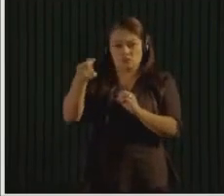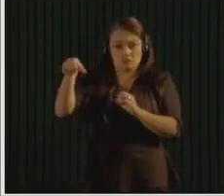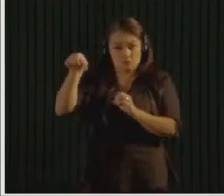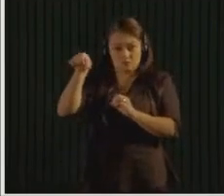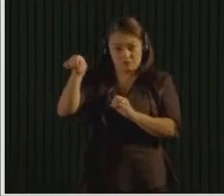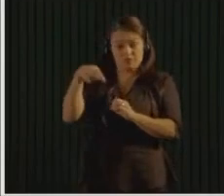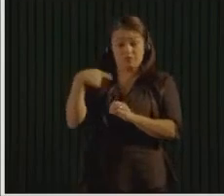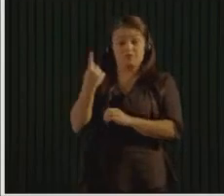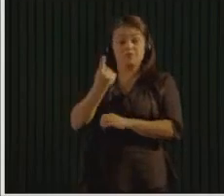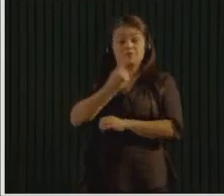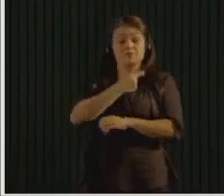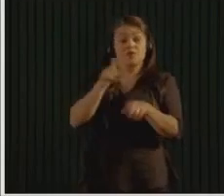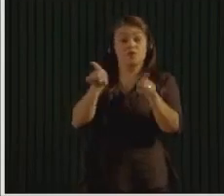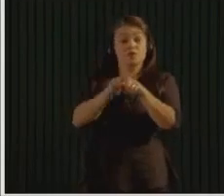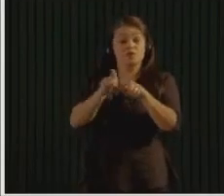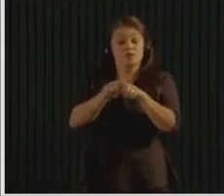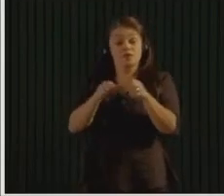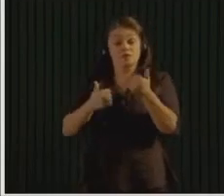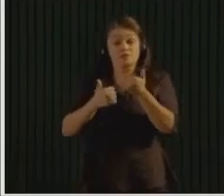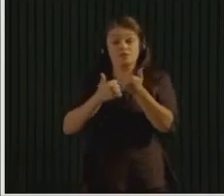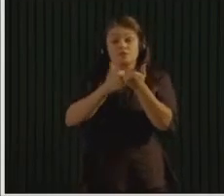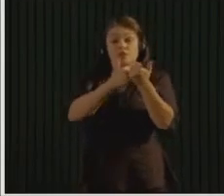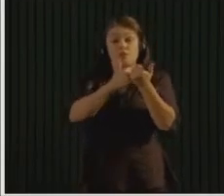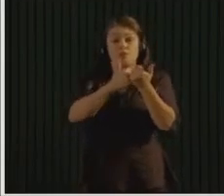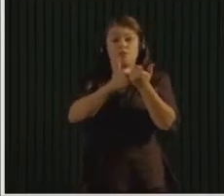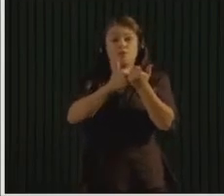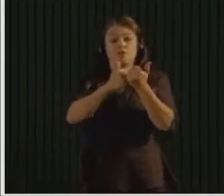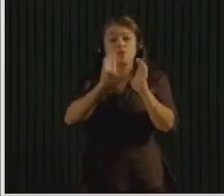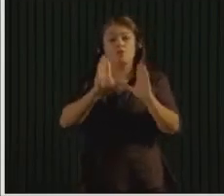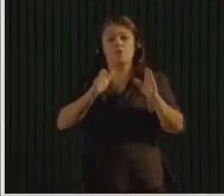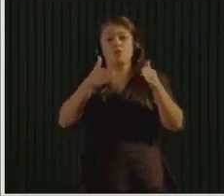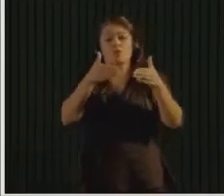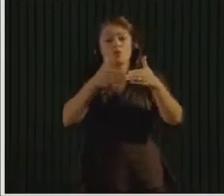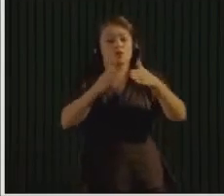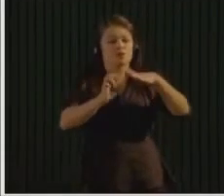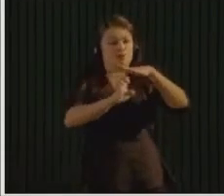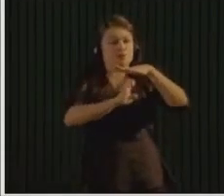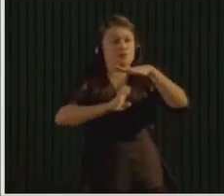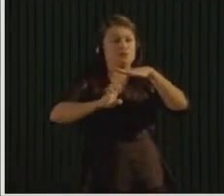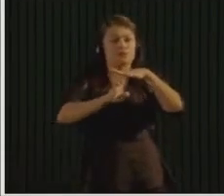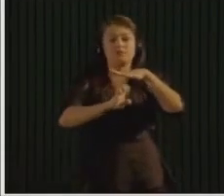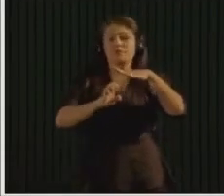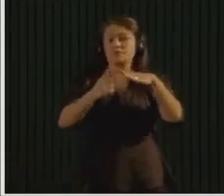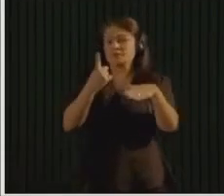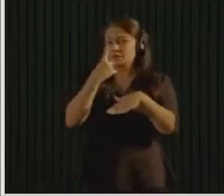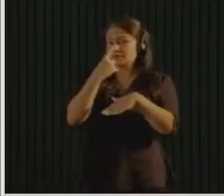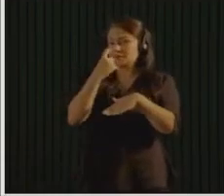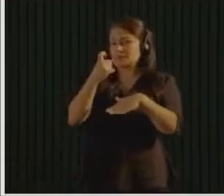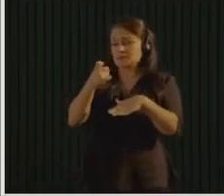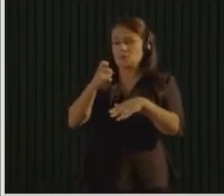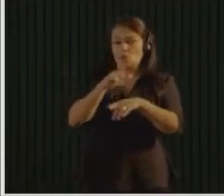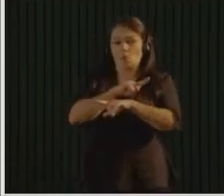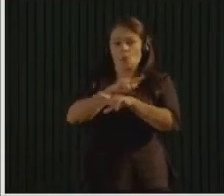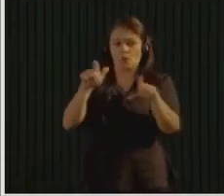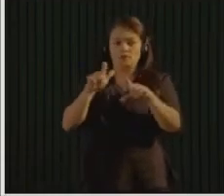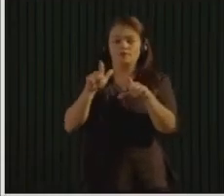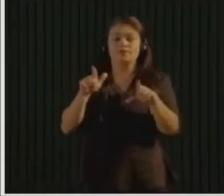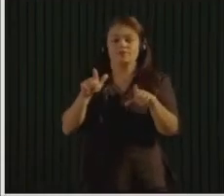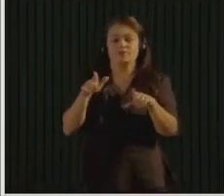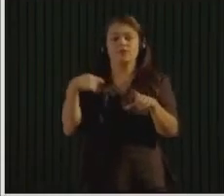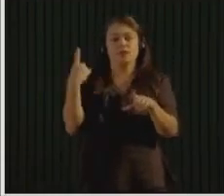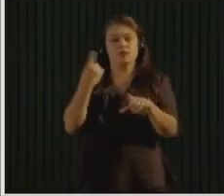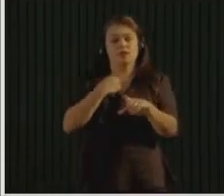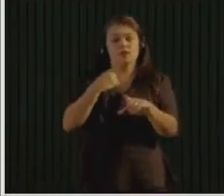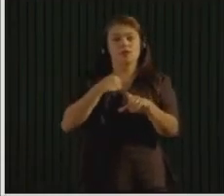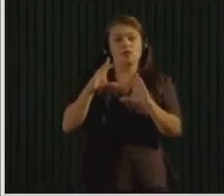Waste Business Council, the U.S. Zero Waste Business Council. And that was an organization that we helped to form to help with